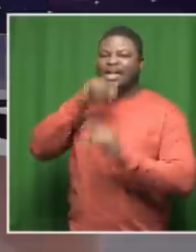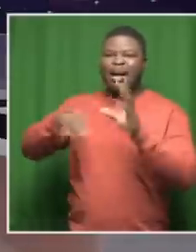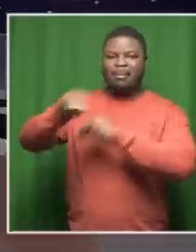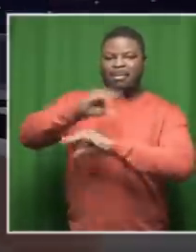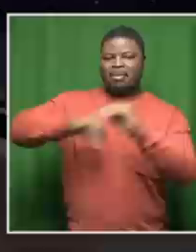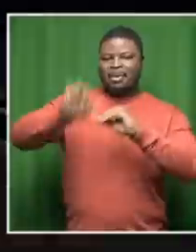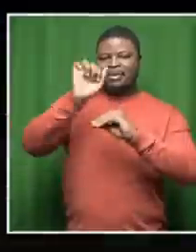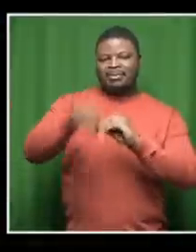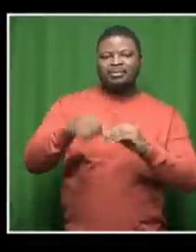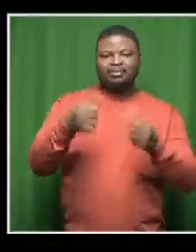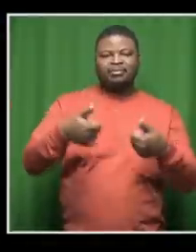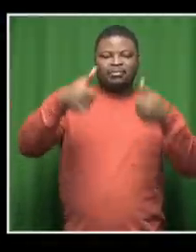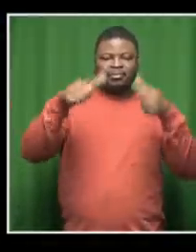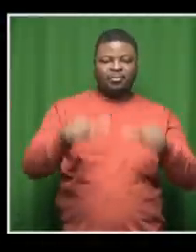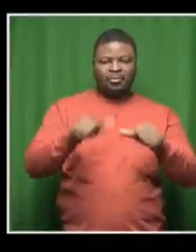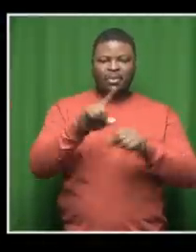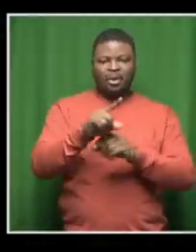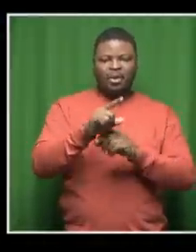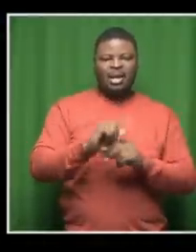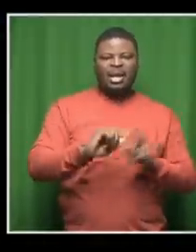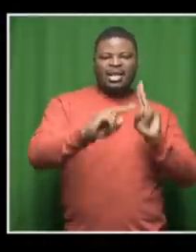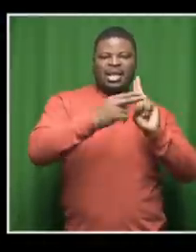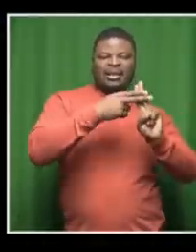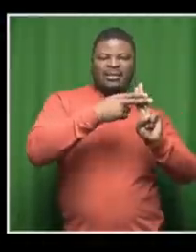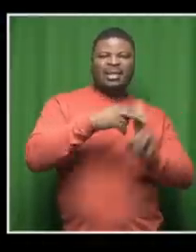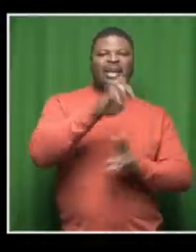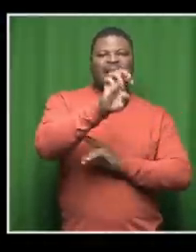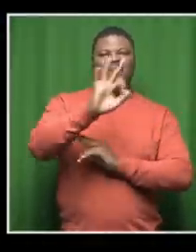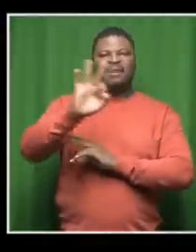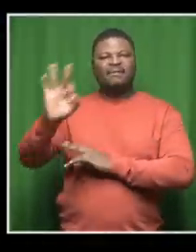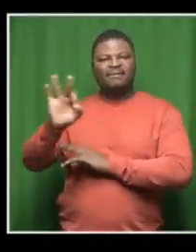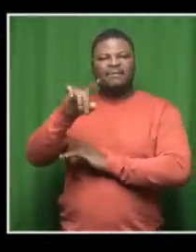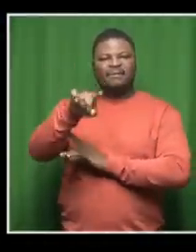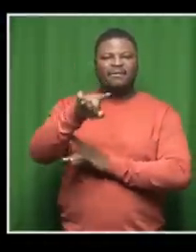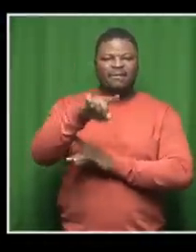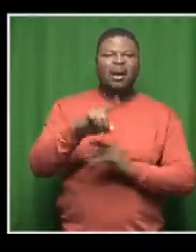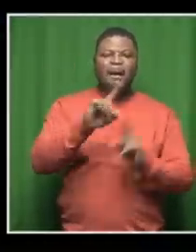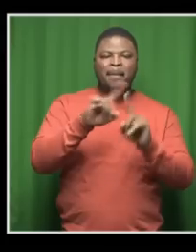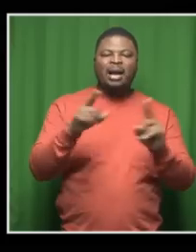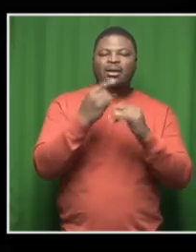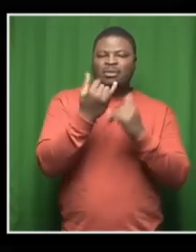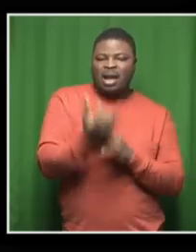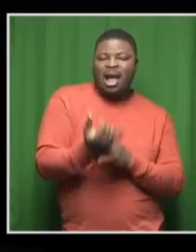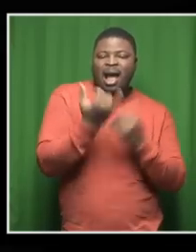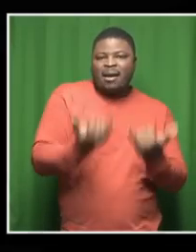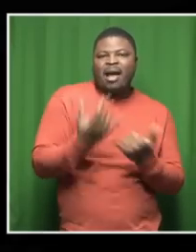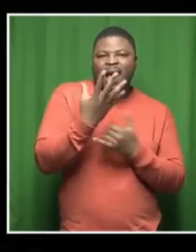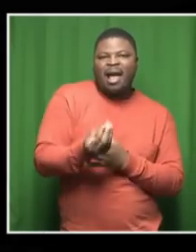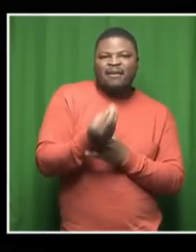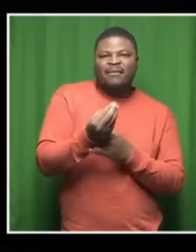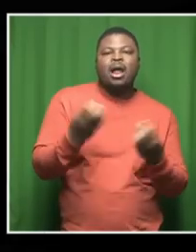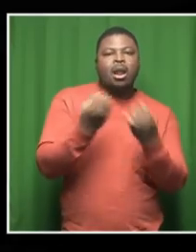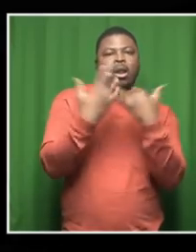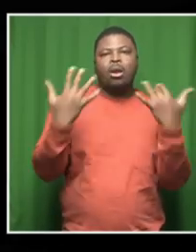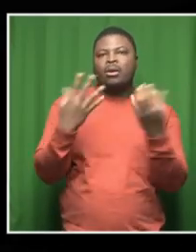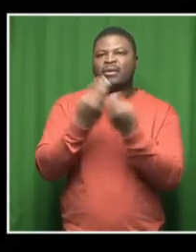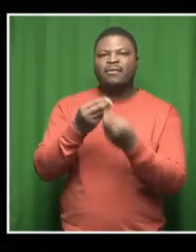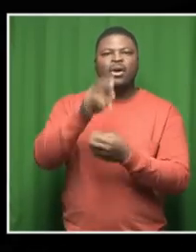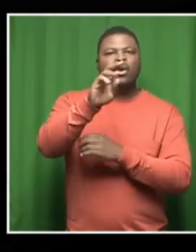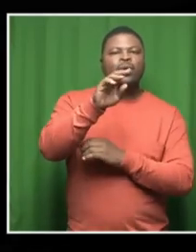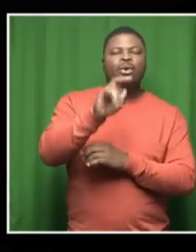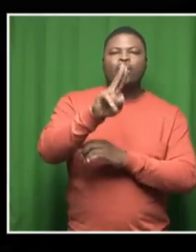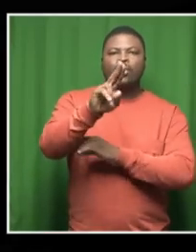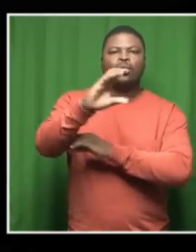next one is uh lumumba i think that the eff so there's so many trending topics around that whether we talk uct lumumba um